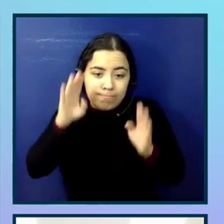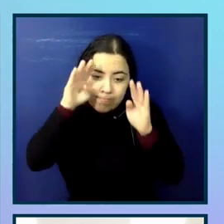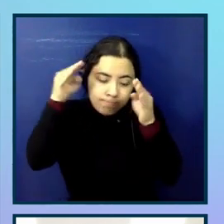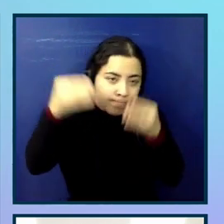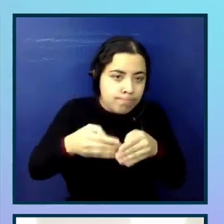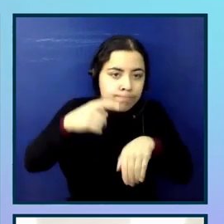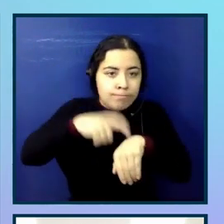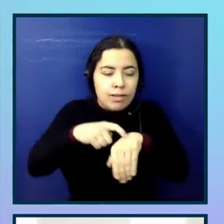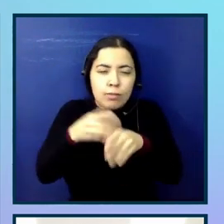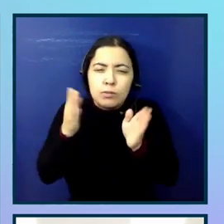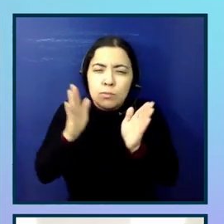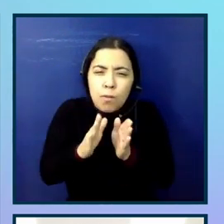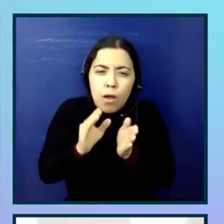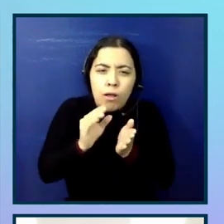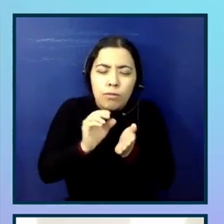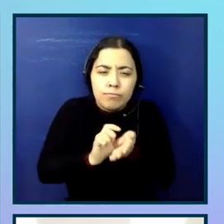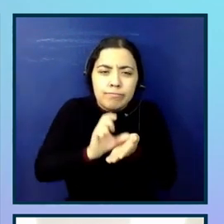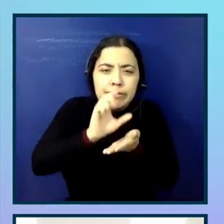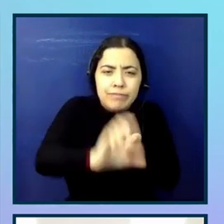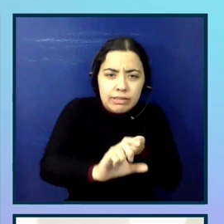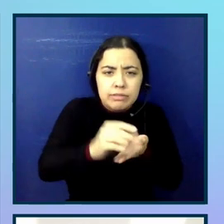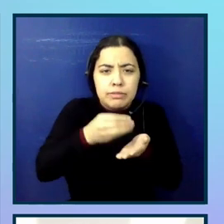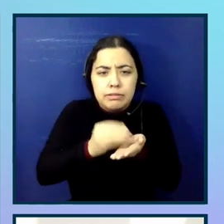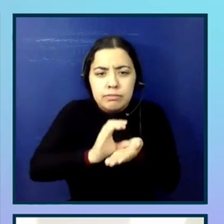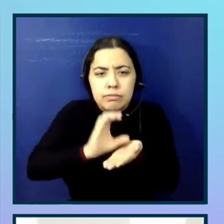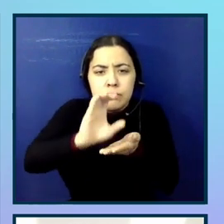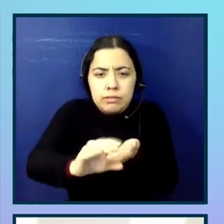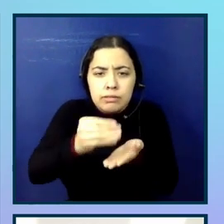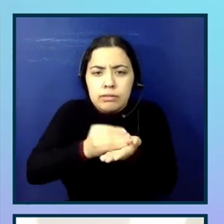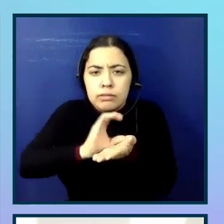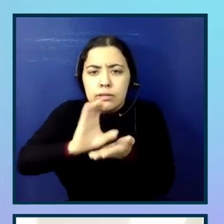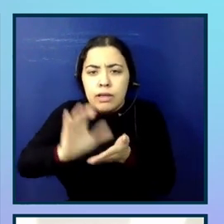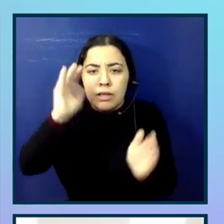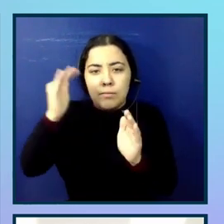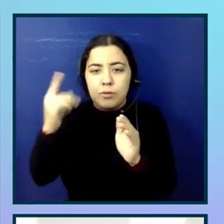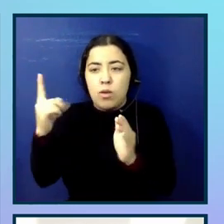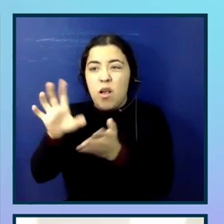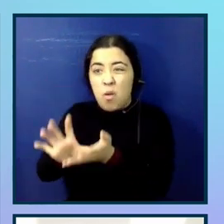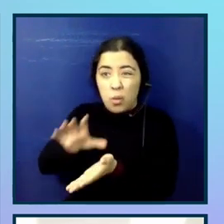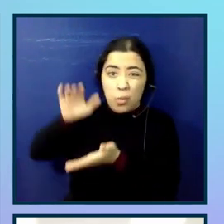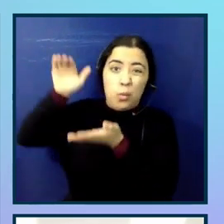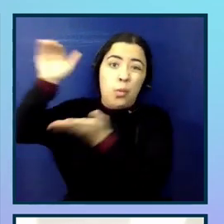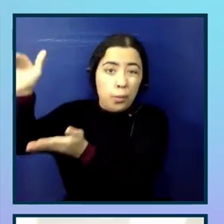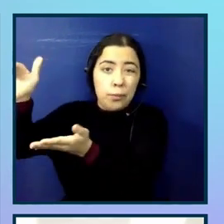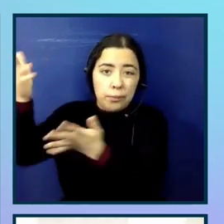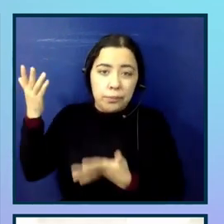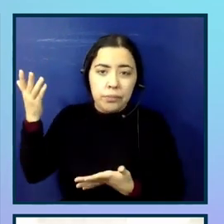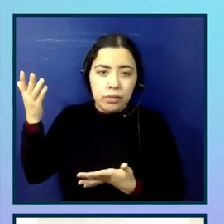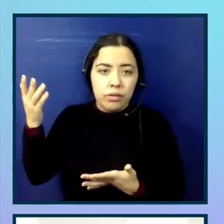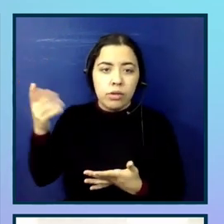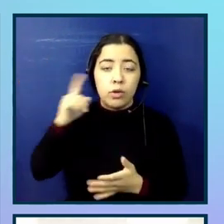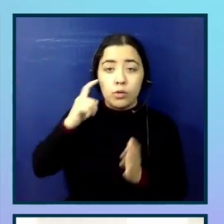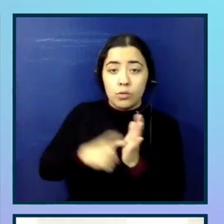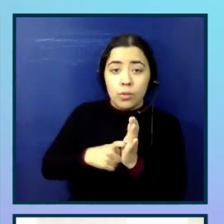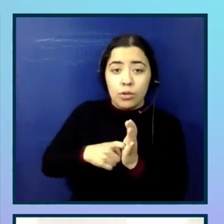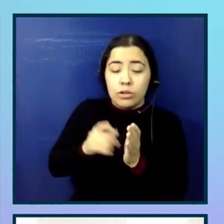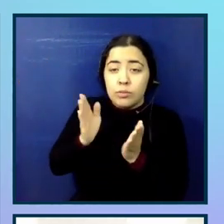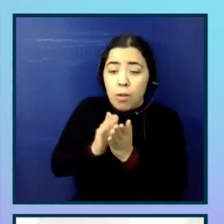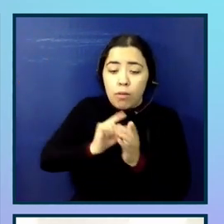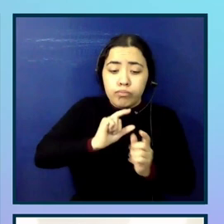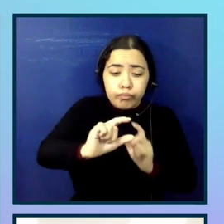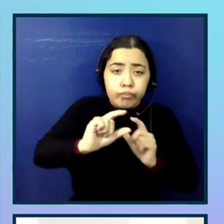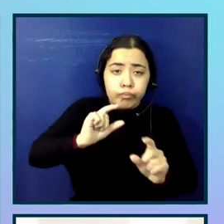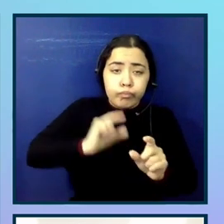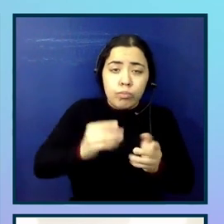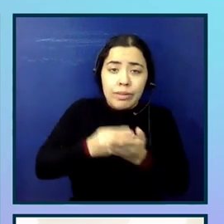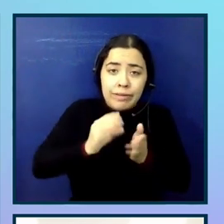throughout your process with your backlog, your design, your coding and your testing means that you're going to see results a lot quicker and in